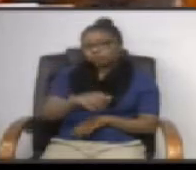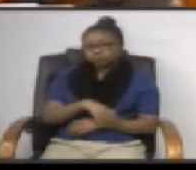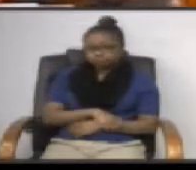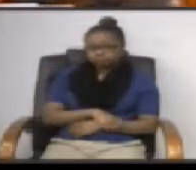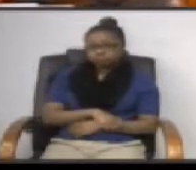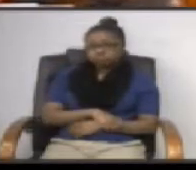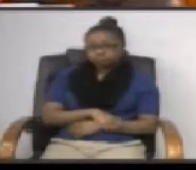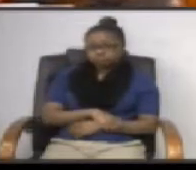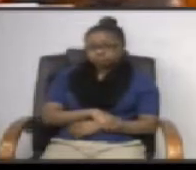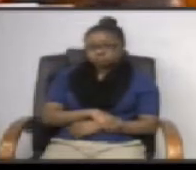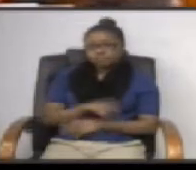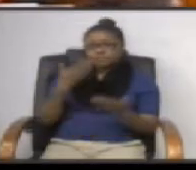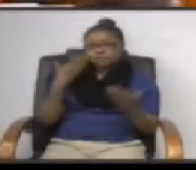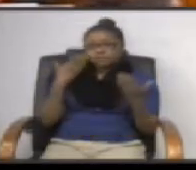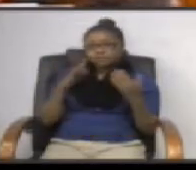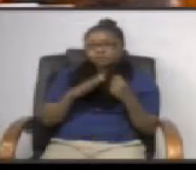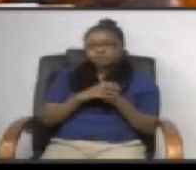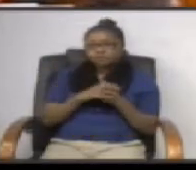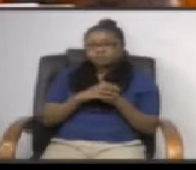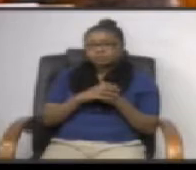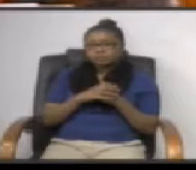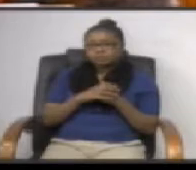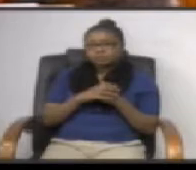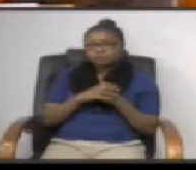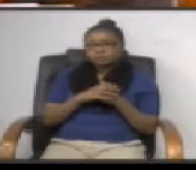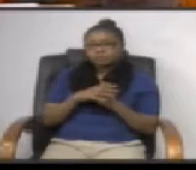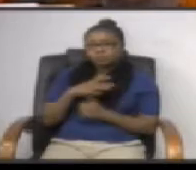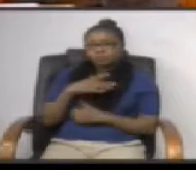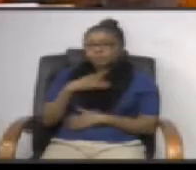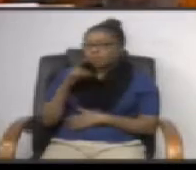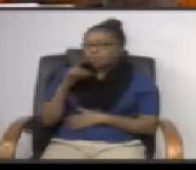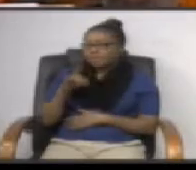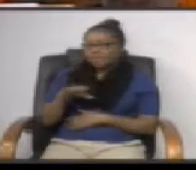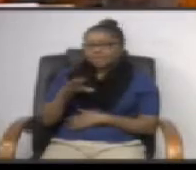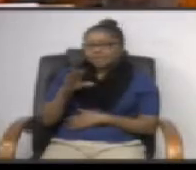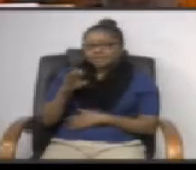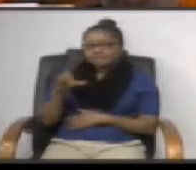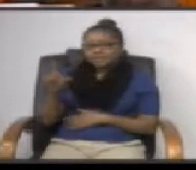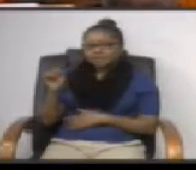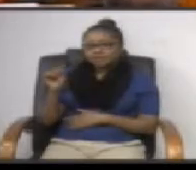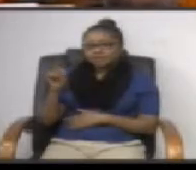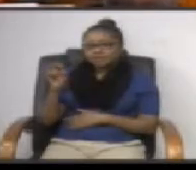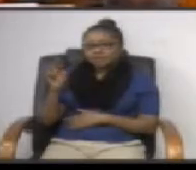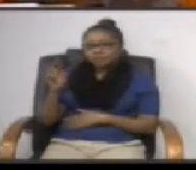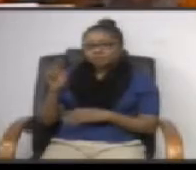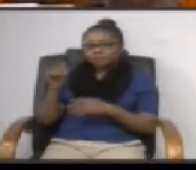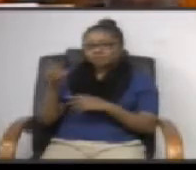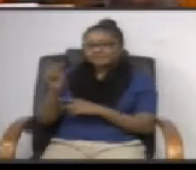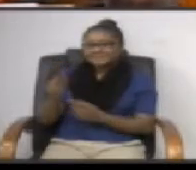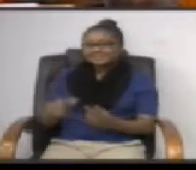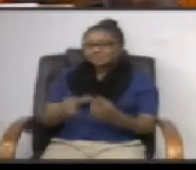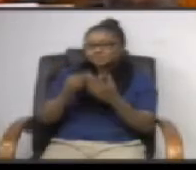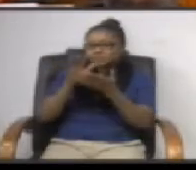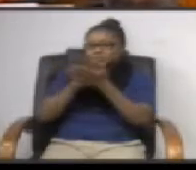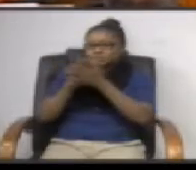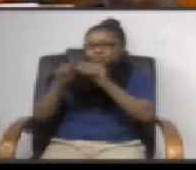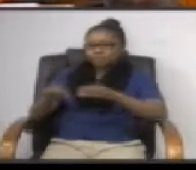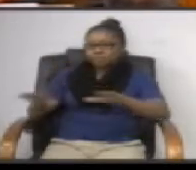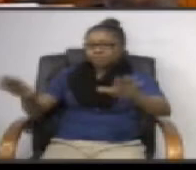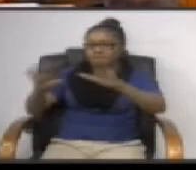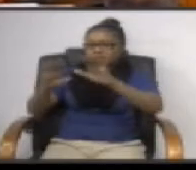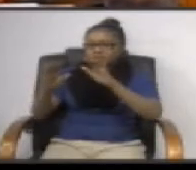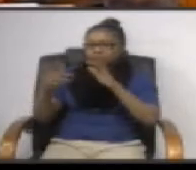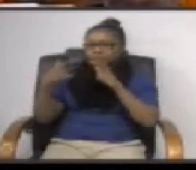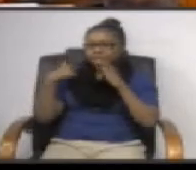you may not have known about that and we do not like sell towers in greenbelt particularly on school sites this has been oh